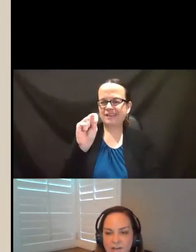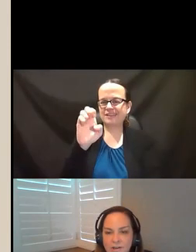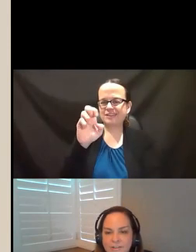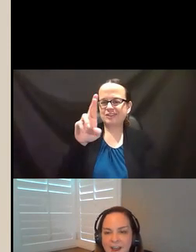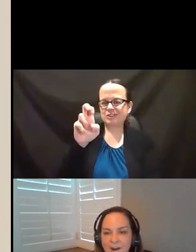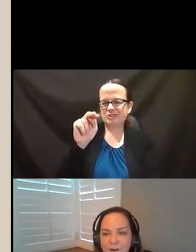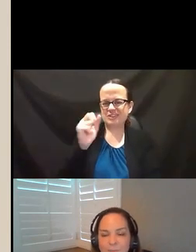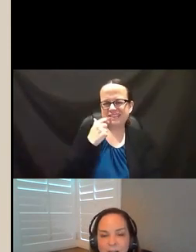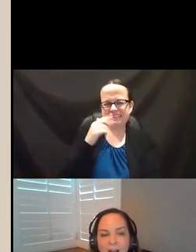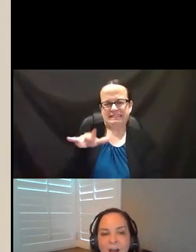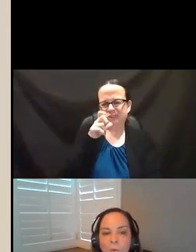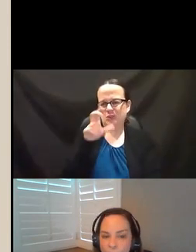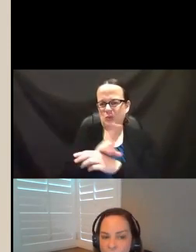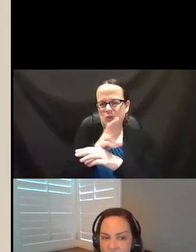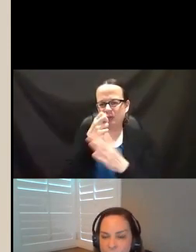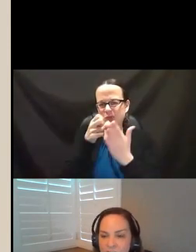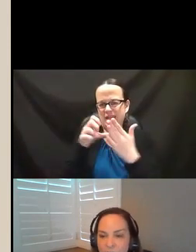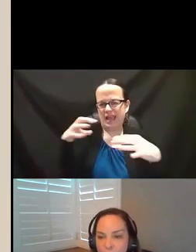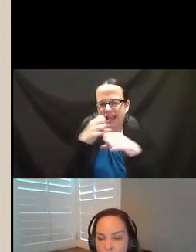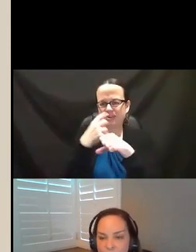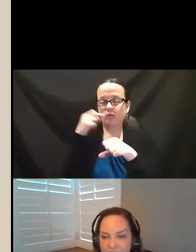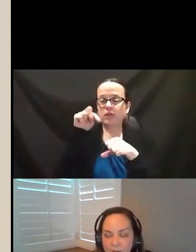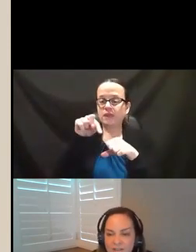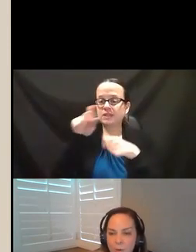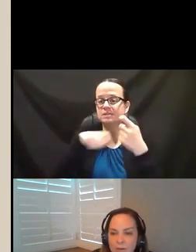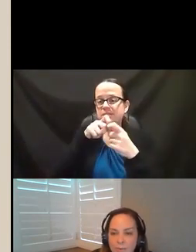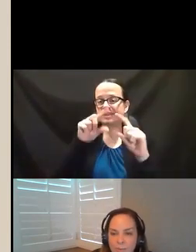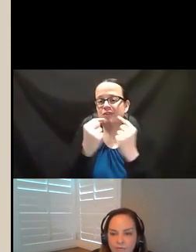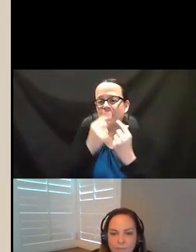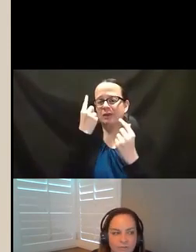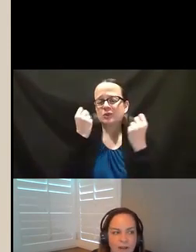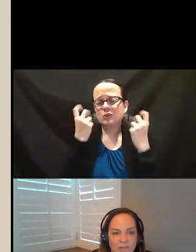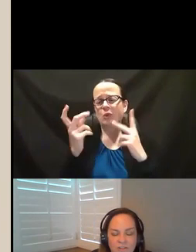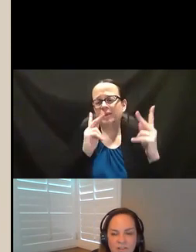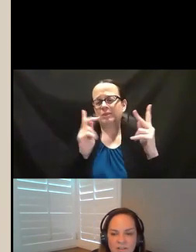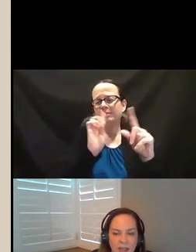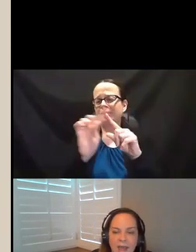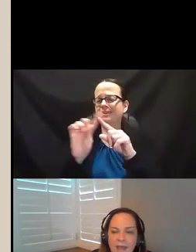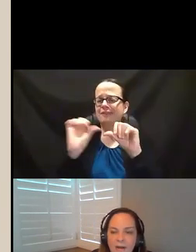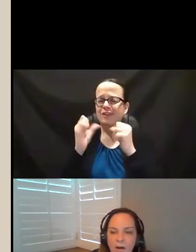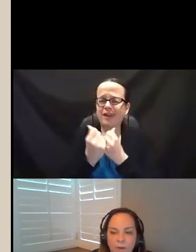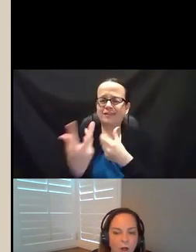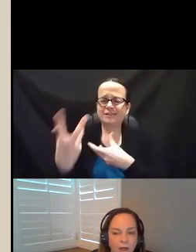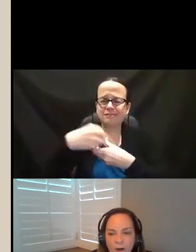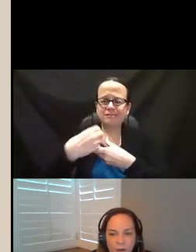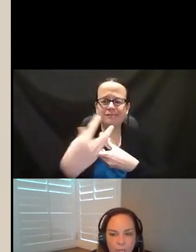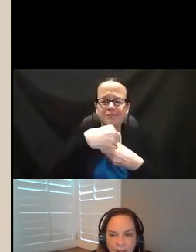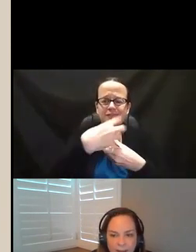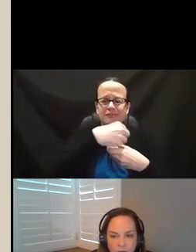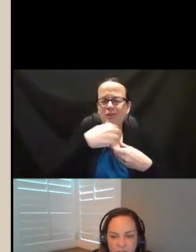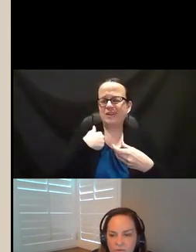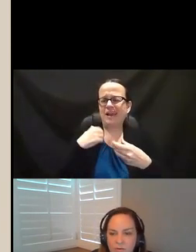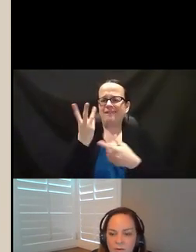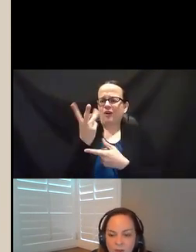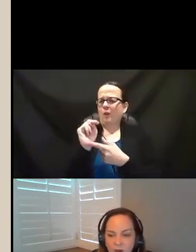try not to use acronyms. But for this particular group, because we had so many people from different agencies and we all had our own